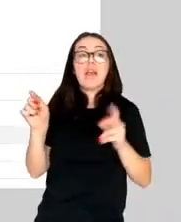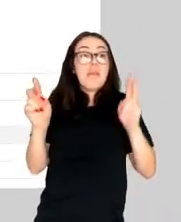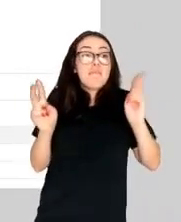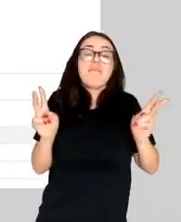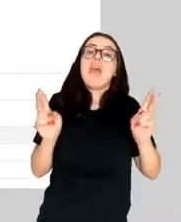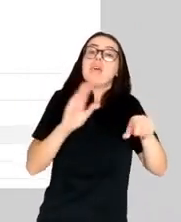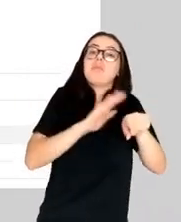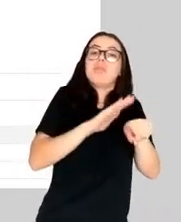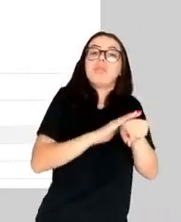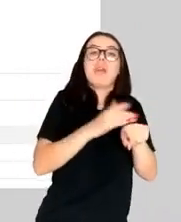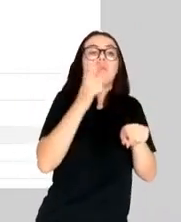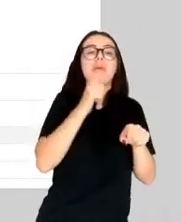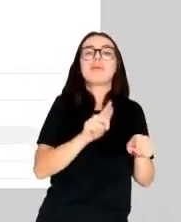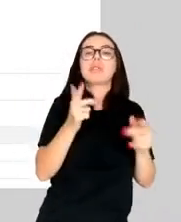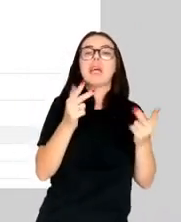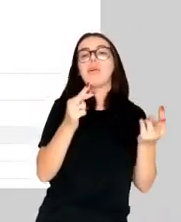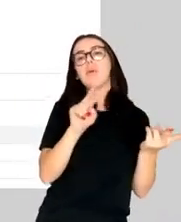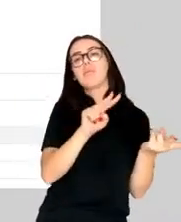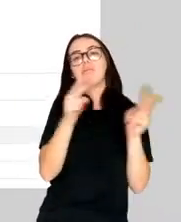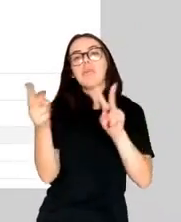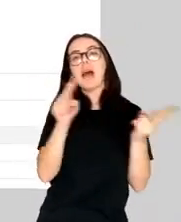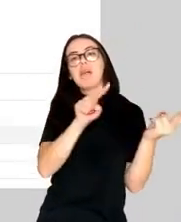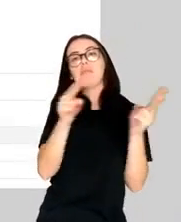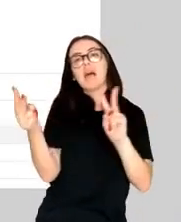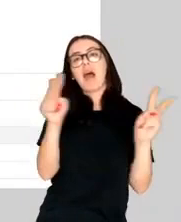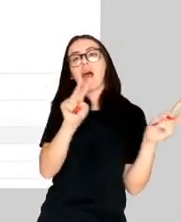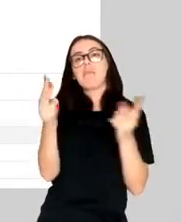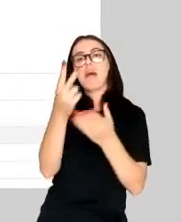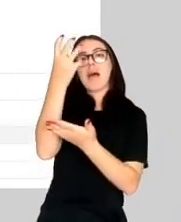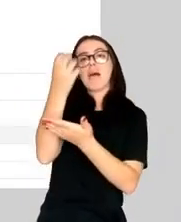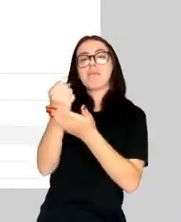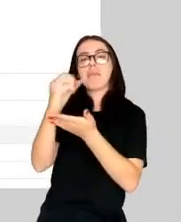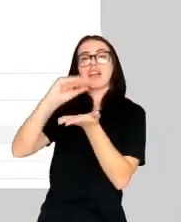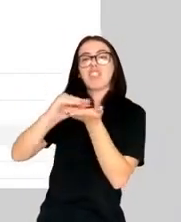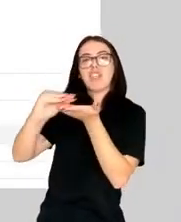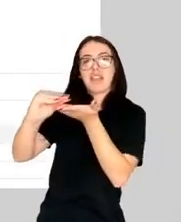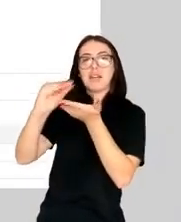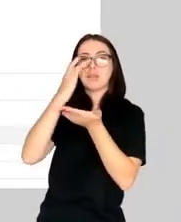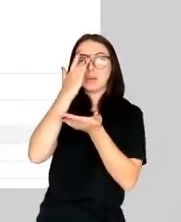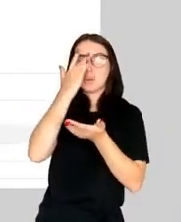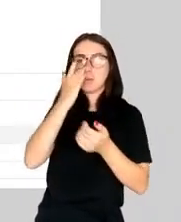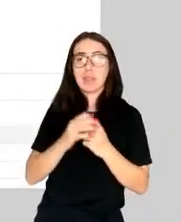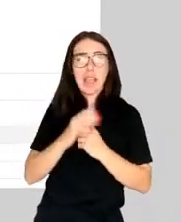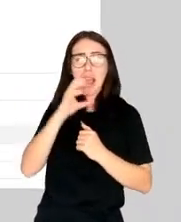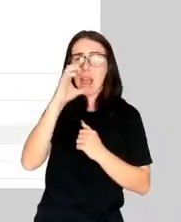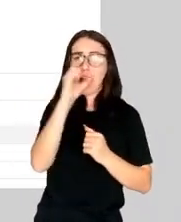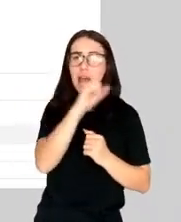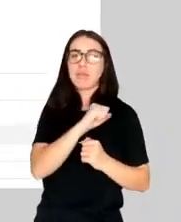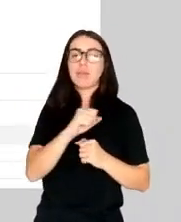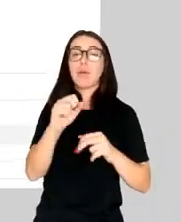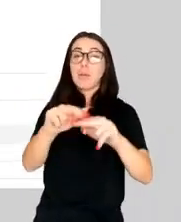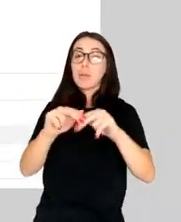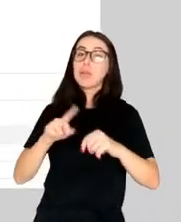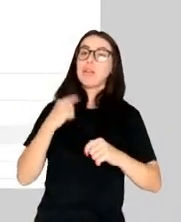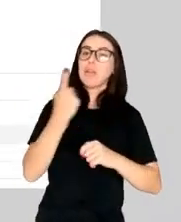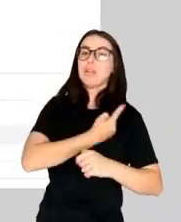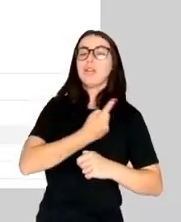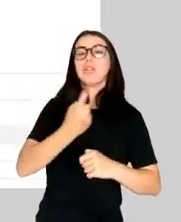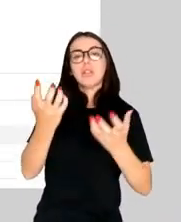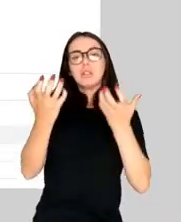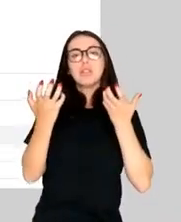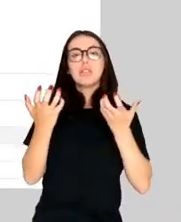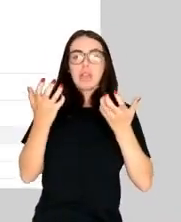Over the coming months, we want to refine that product in collaboration, you know, with some of our partners in newsrooms